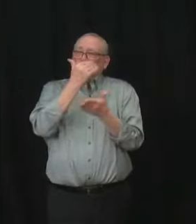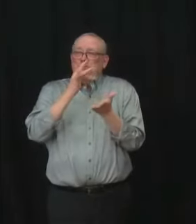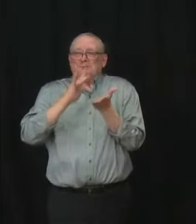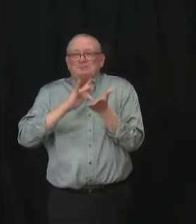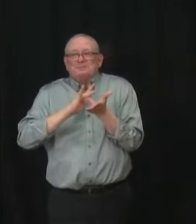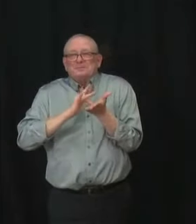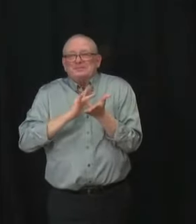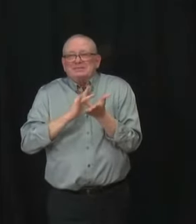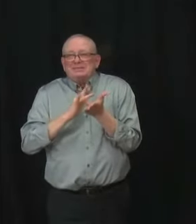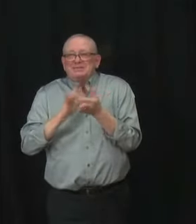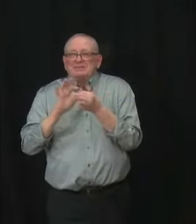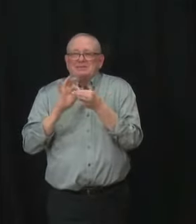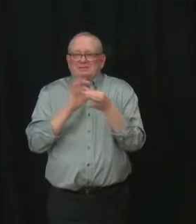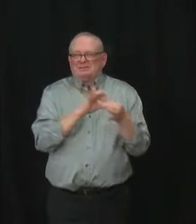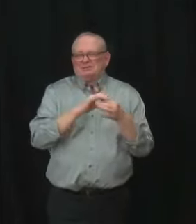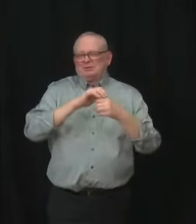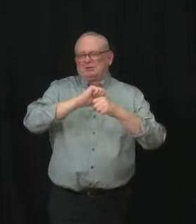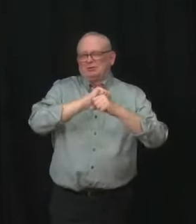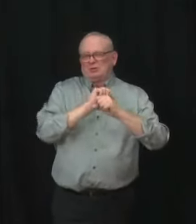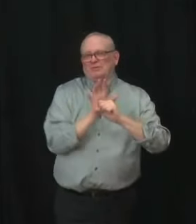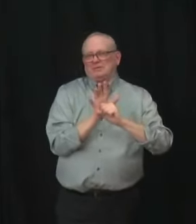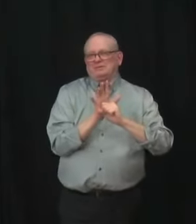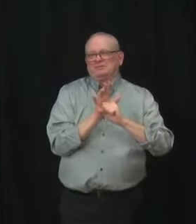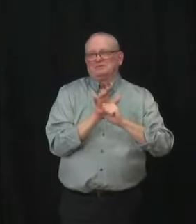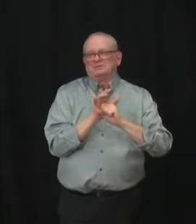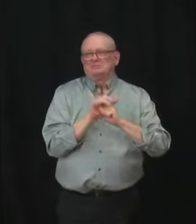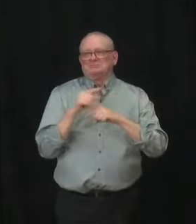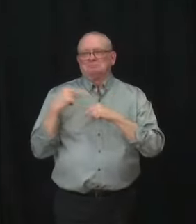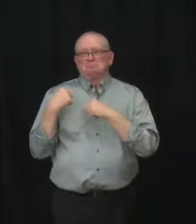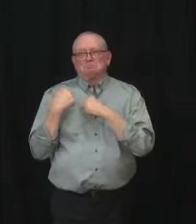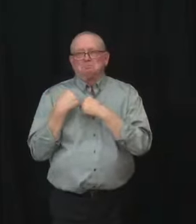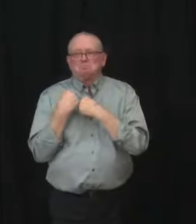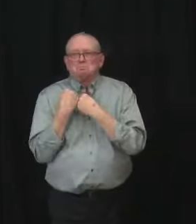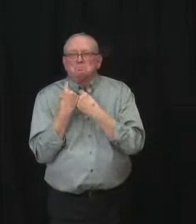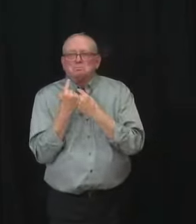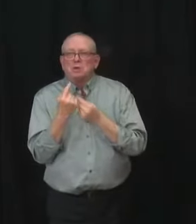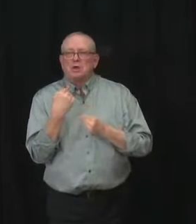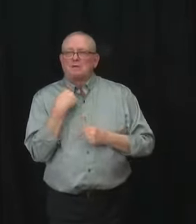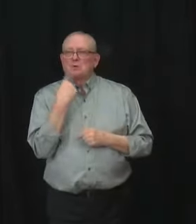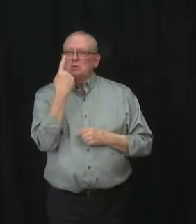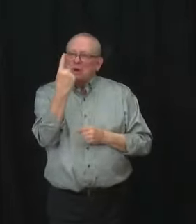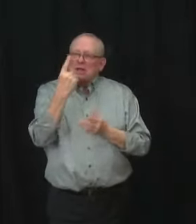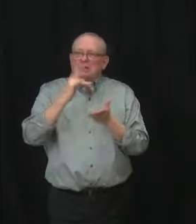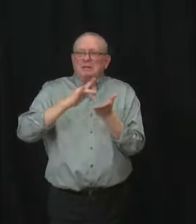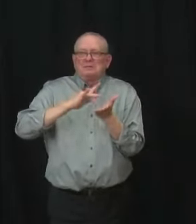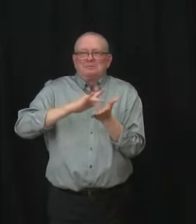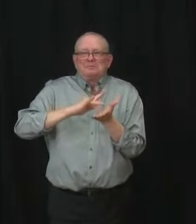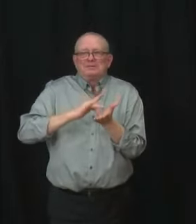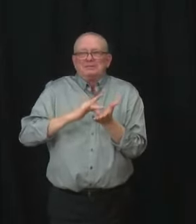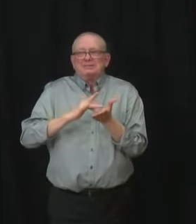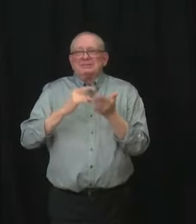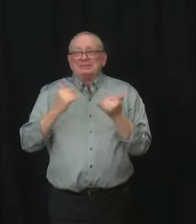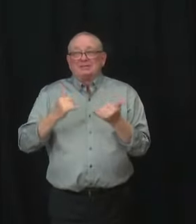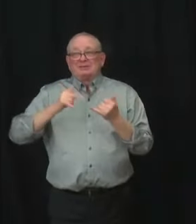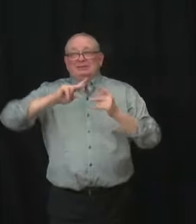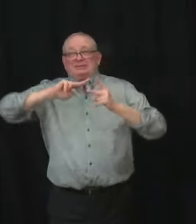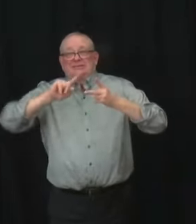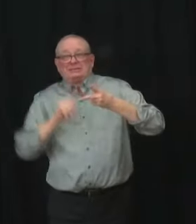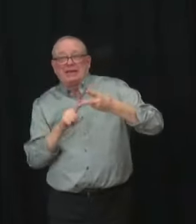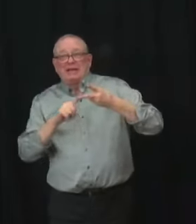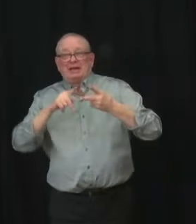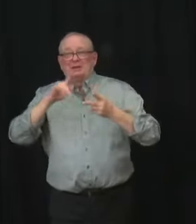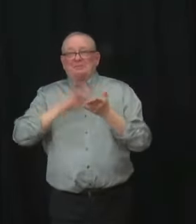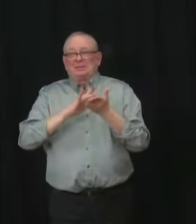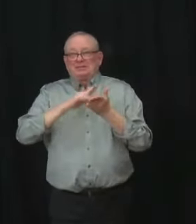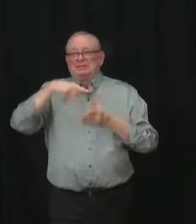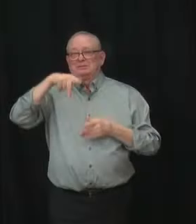monoclonal antibody, we have been able to offer to Albertans for several months. Last week, Health Canada approved Paxlovid, a drug that can treat